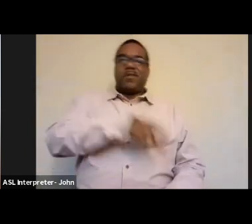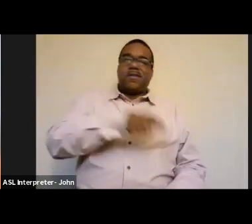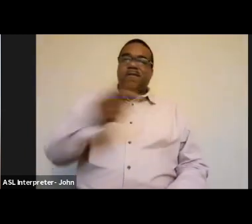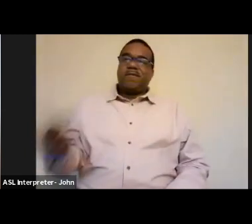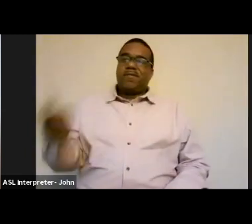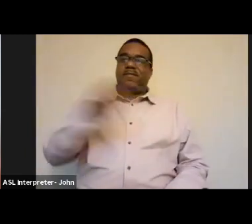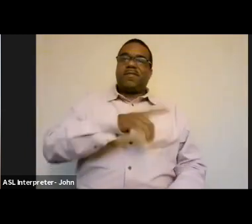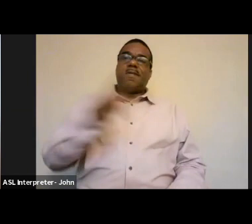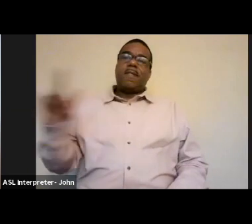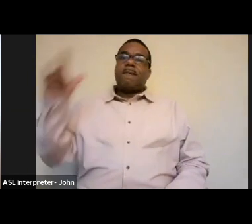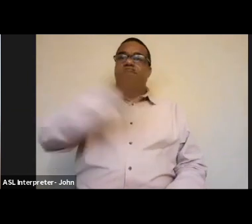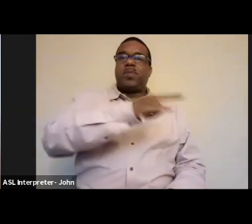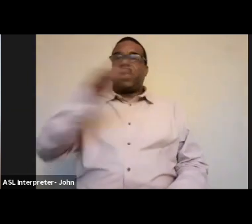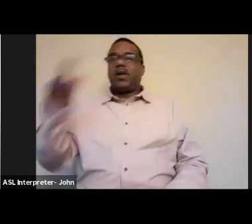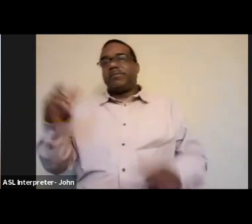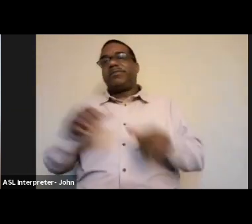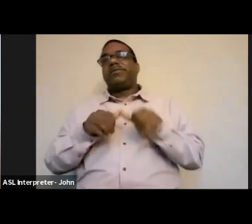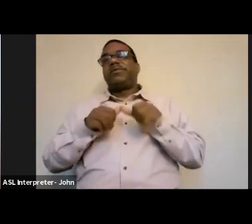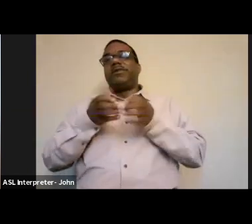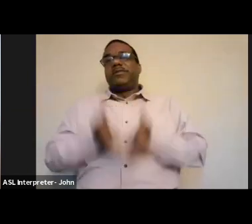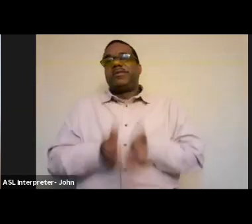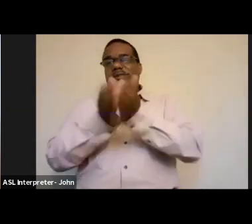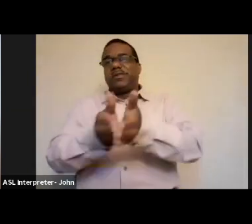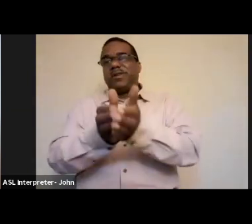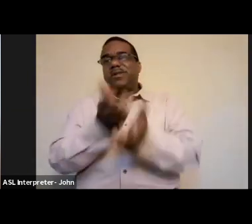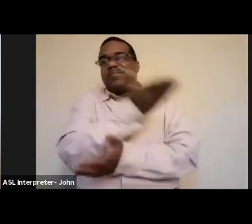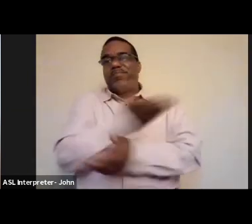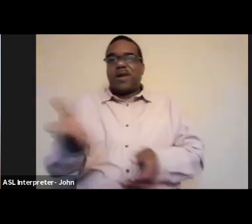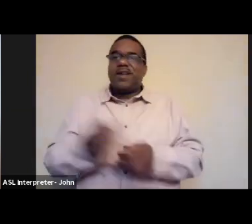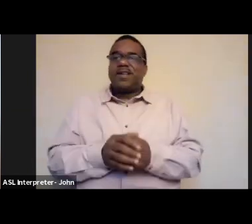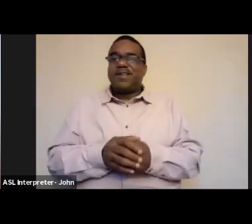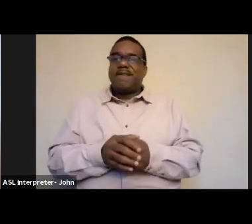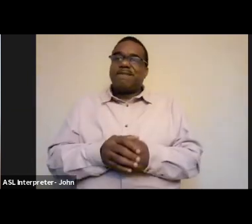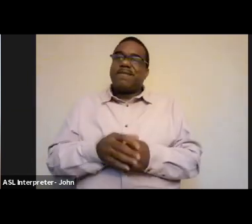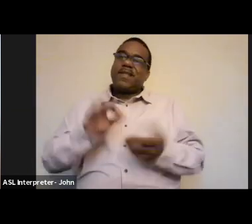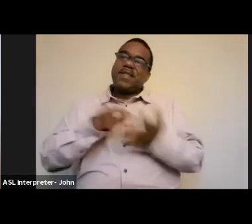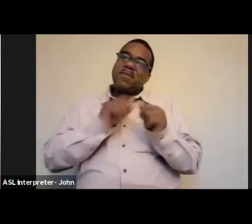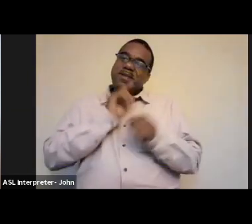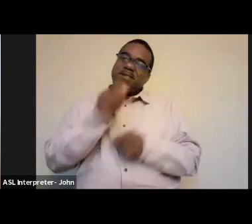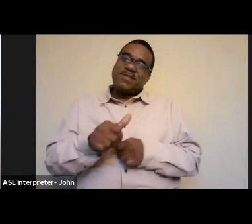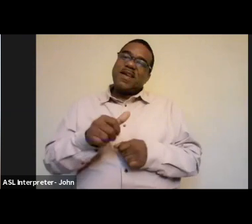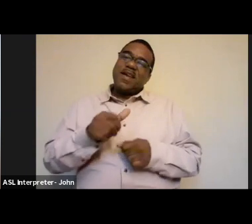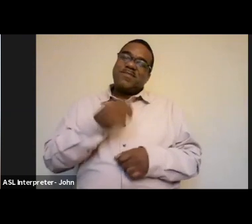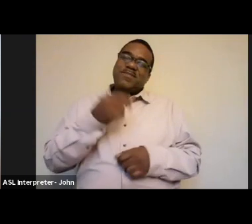ships and thousands of products and this sort of scale that's not sustainable.